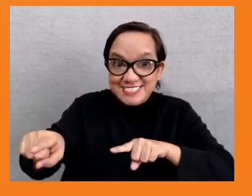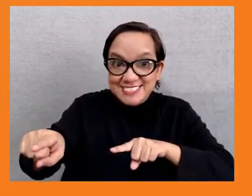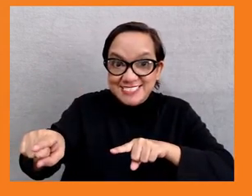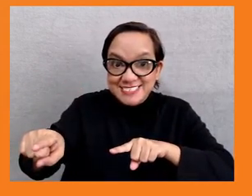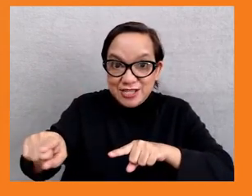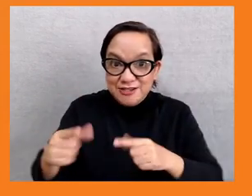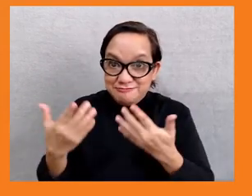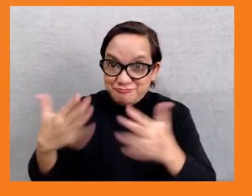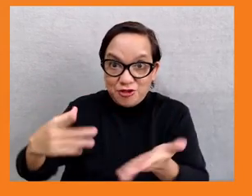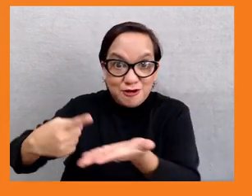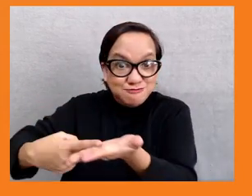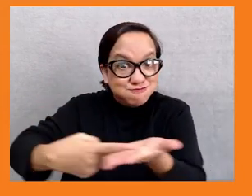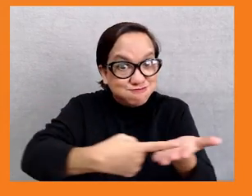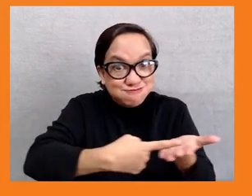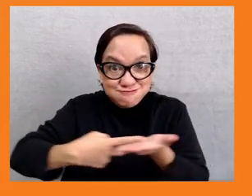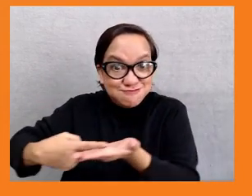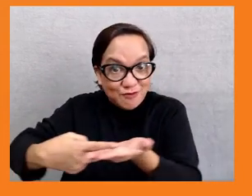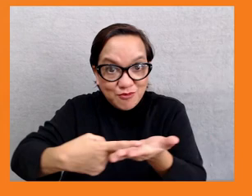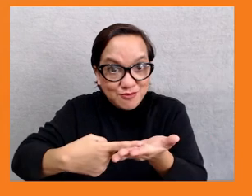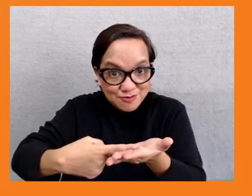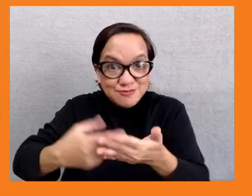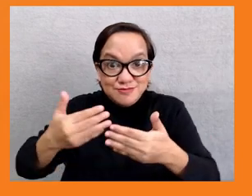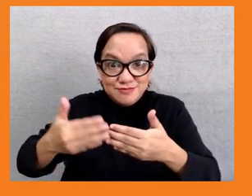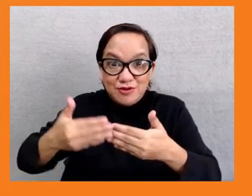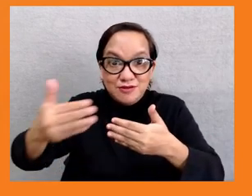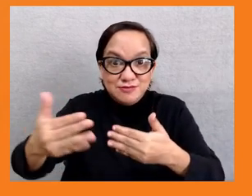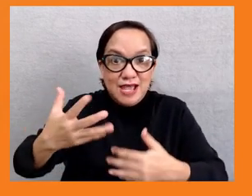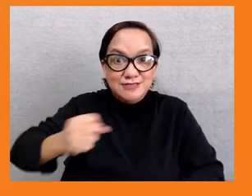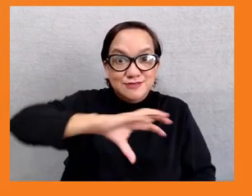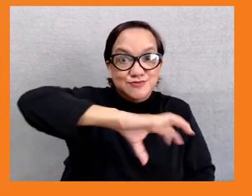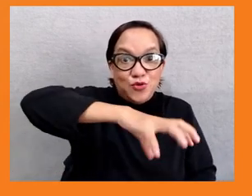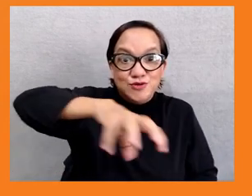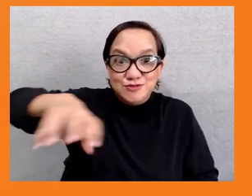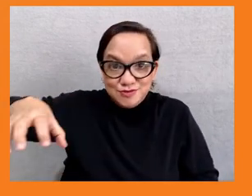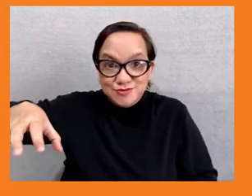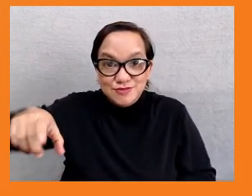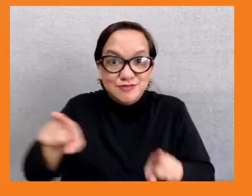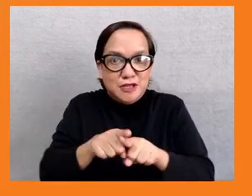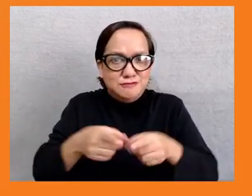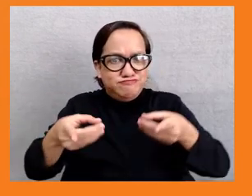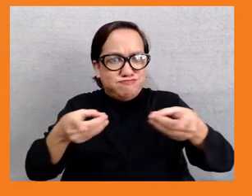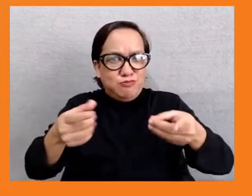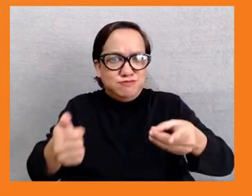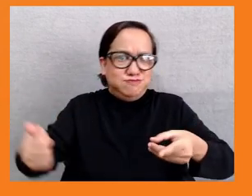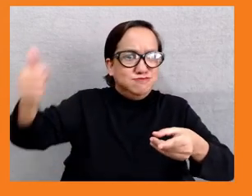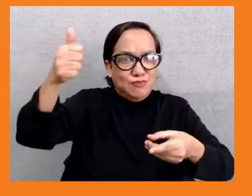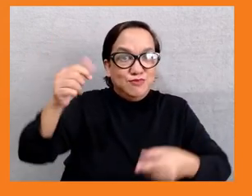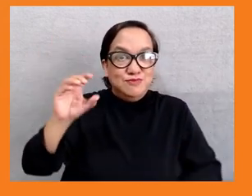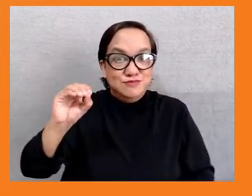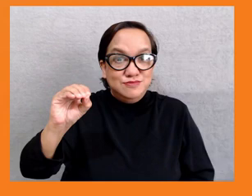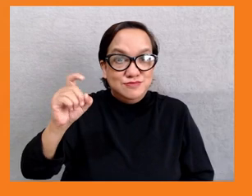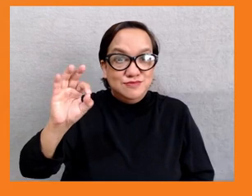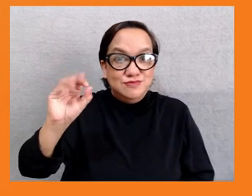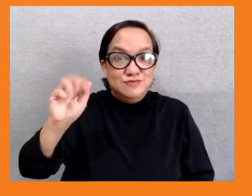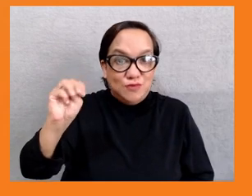the country director of Oxfam in the Philippines, who will deliver the closing remarks to sum up the conversation. We also have with us today